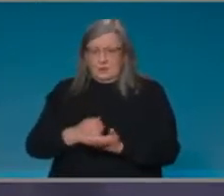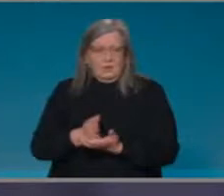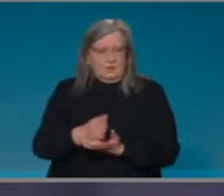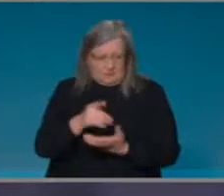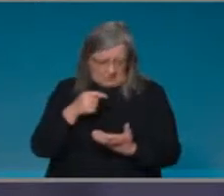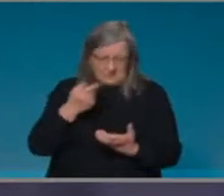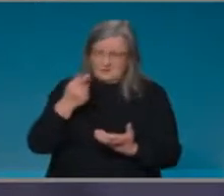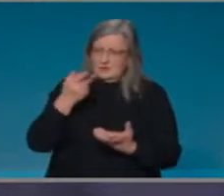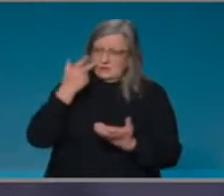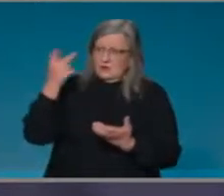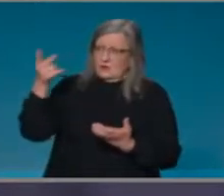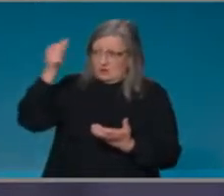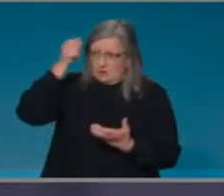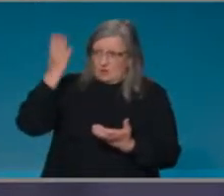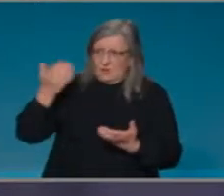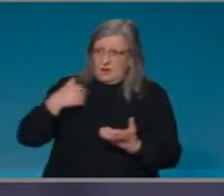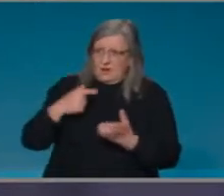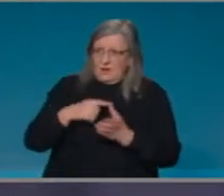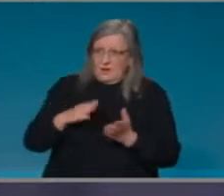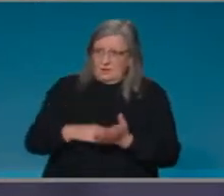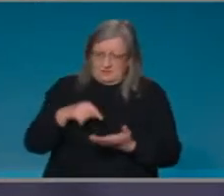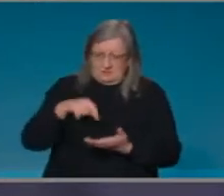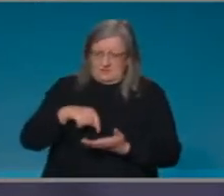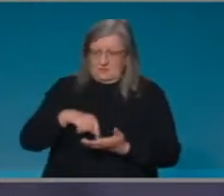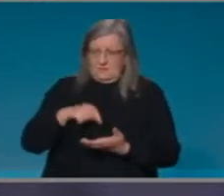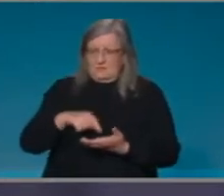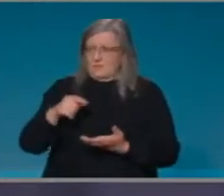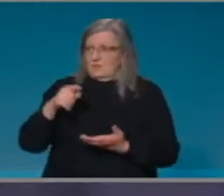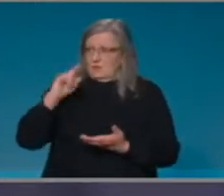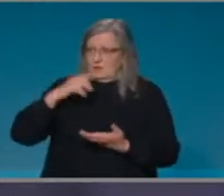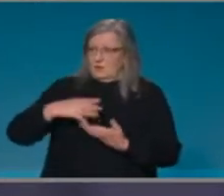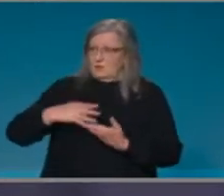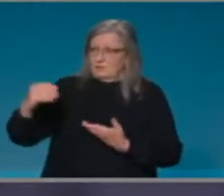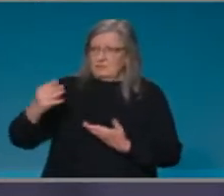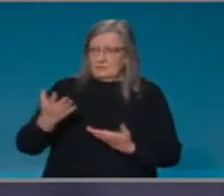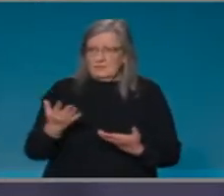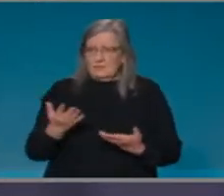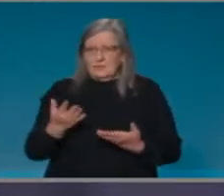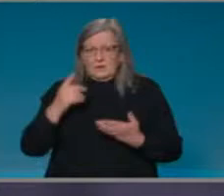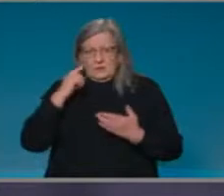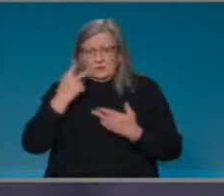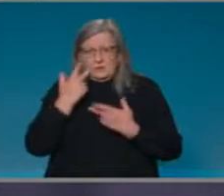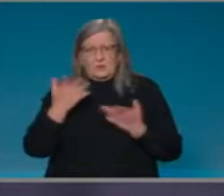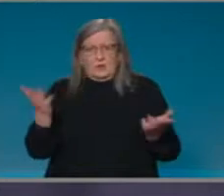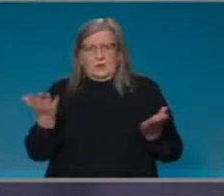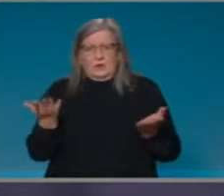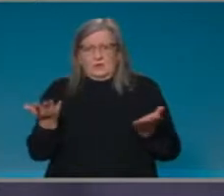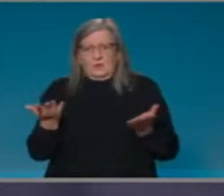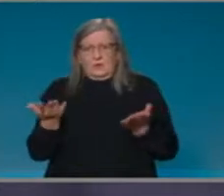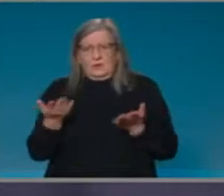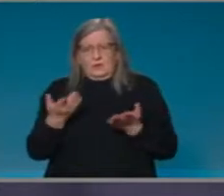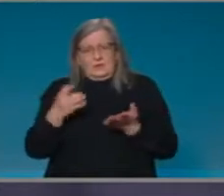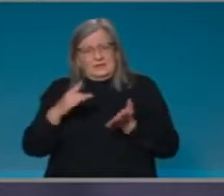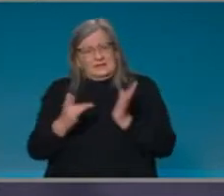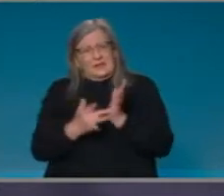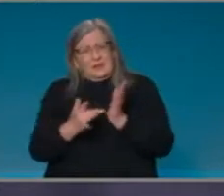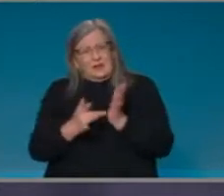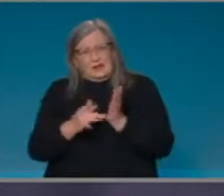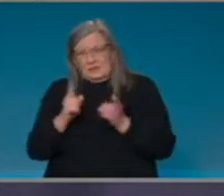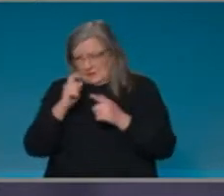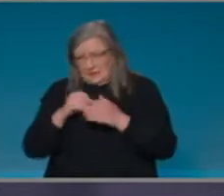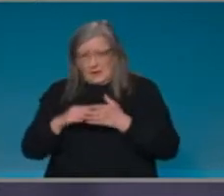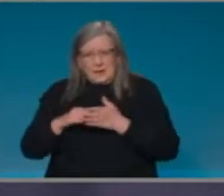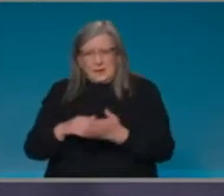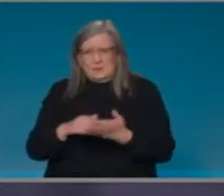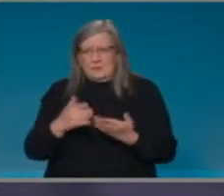you actually are. Um, then yes, I think we'll see the increased use of technology as we've seen with, um, things like the COVID